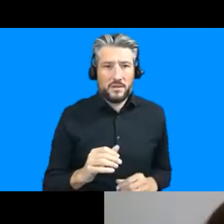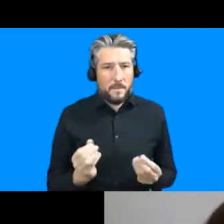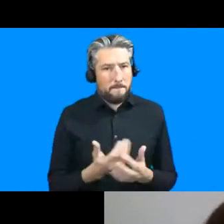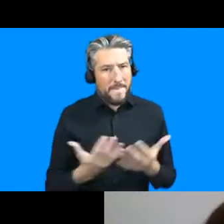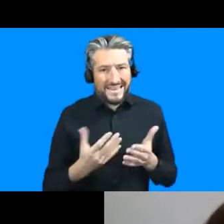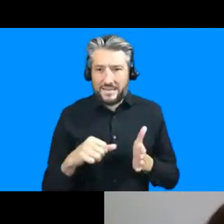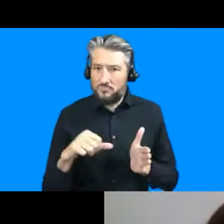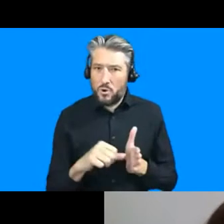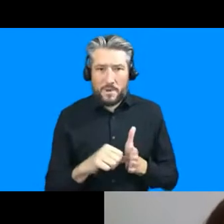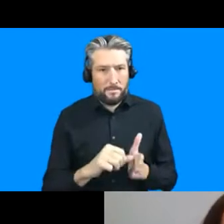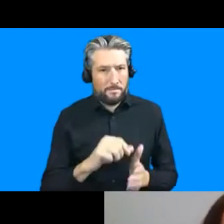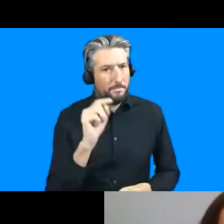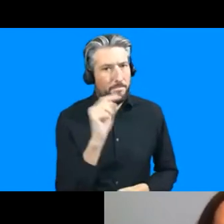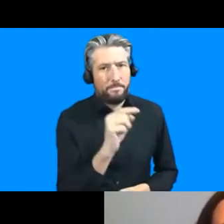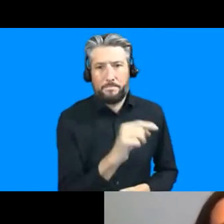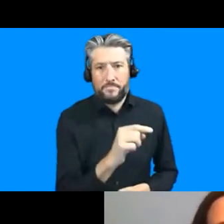were seeing which was kind of